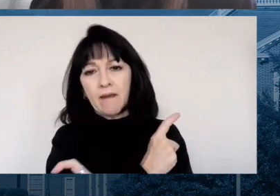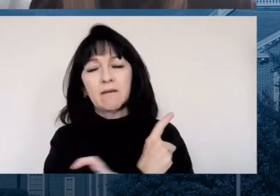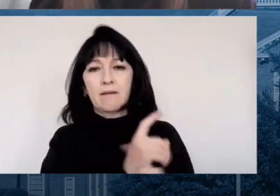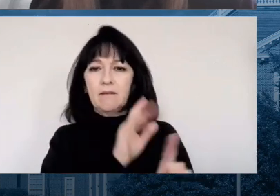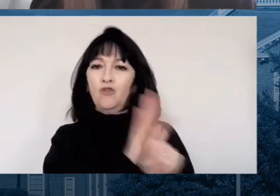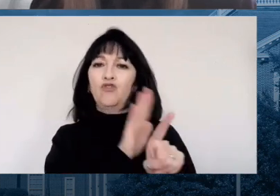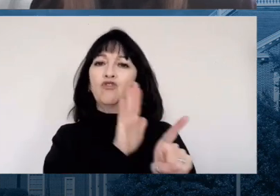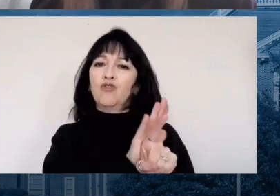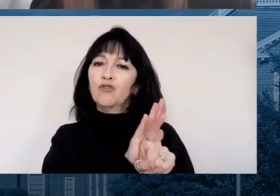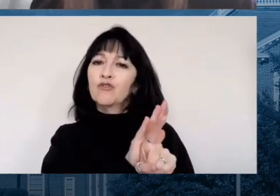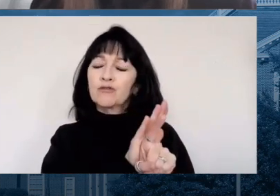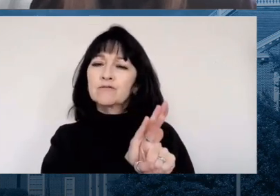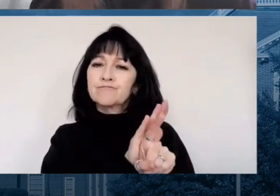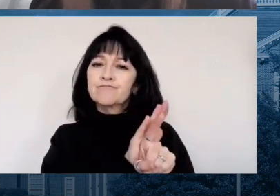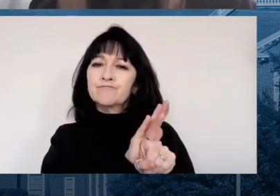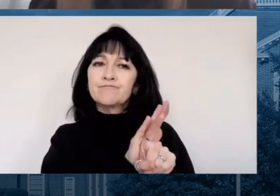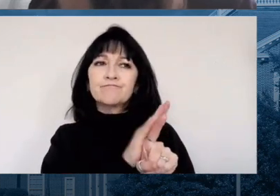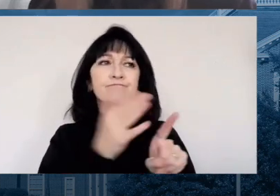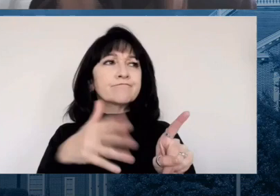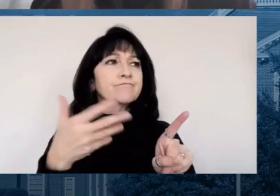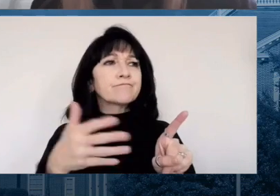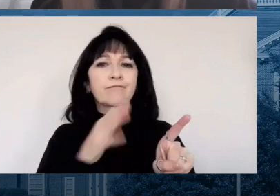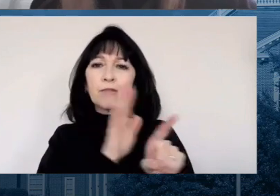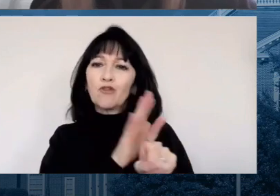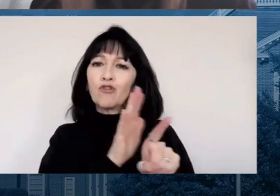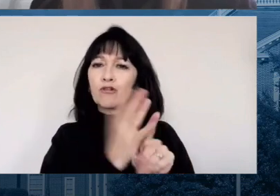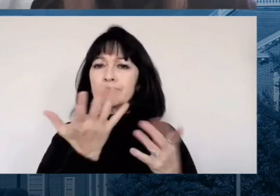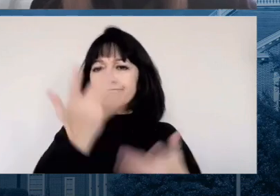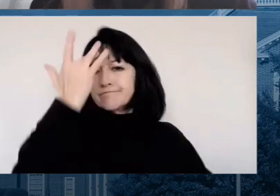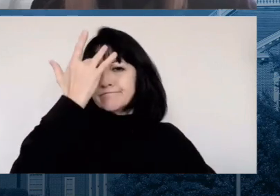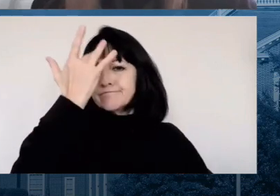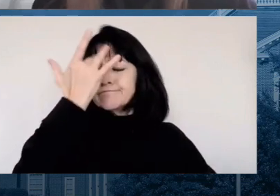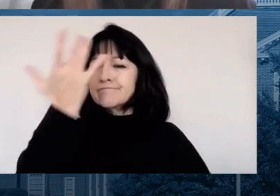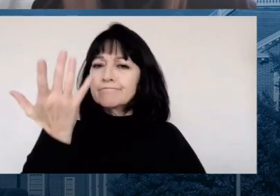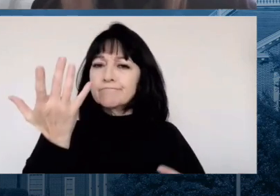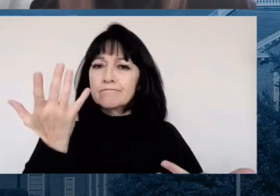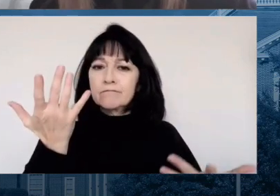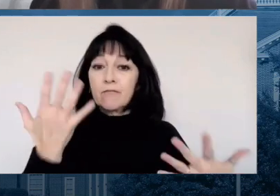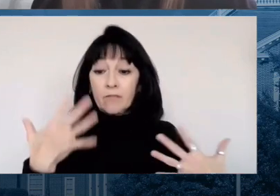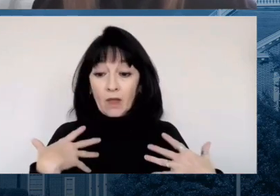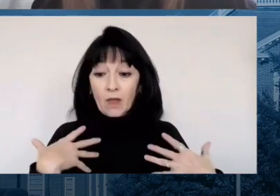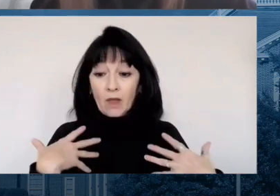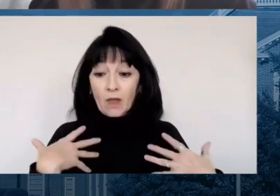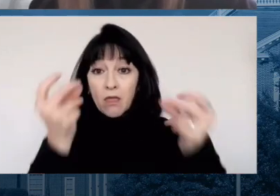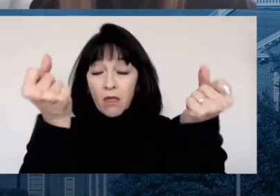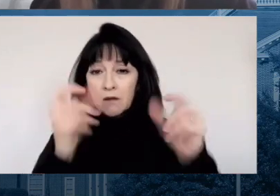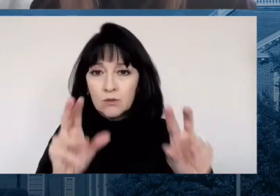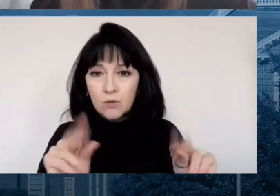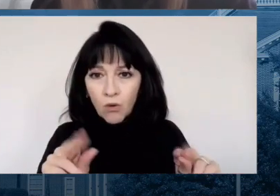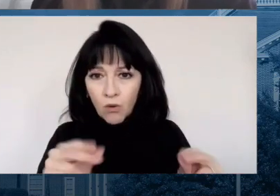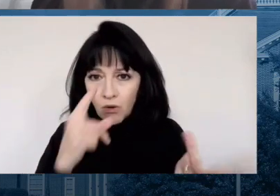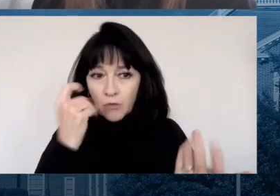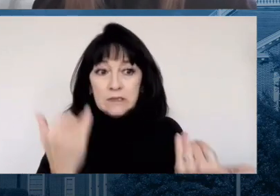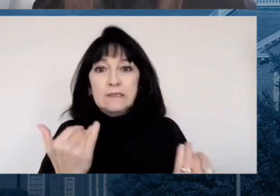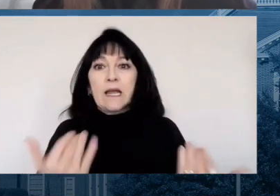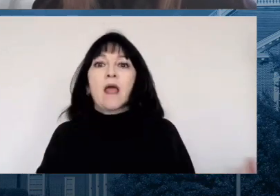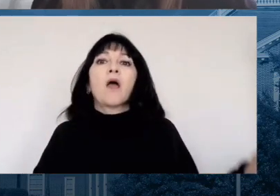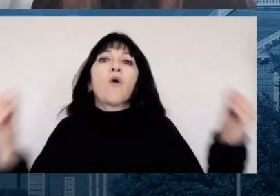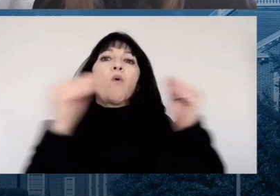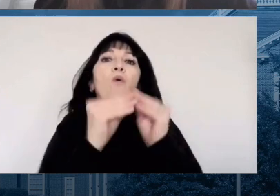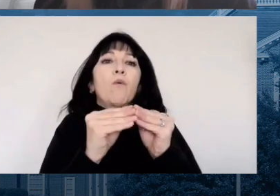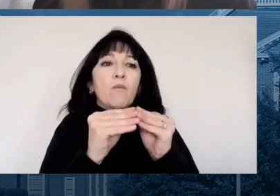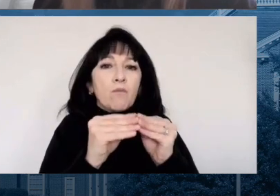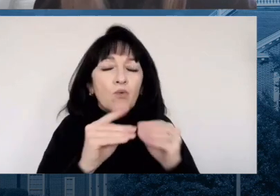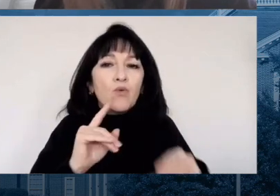illness, regardless of whether or not that is why you were admitted. So